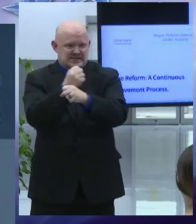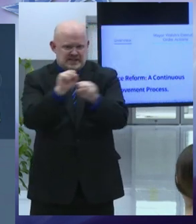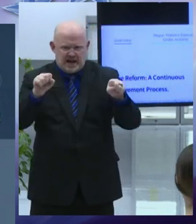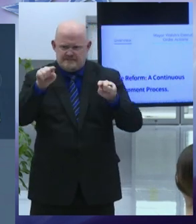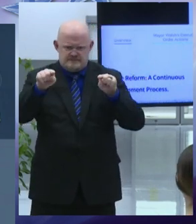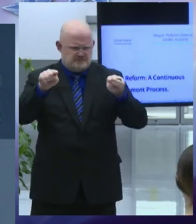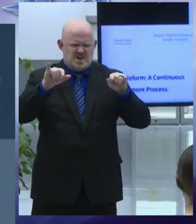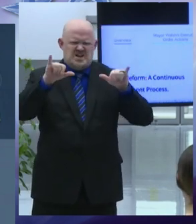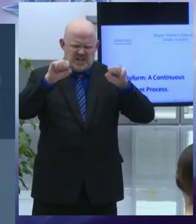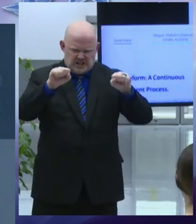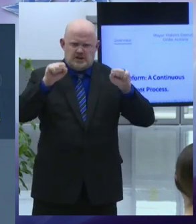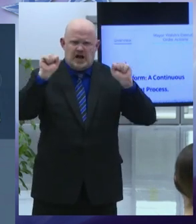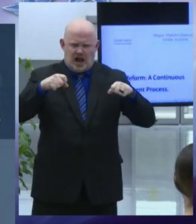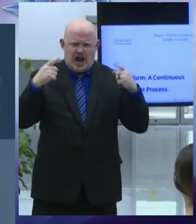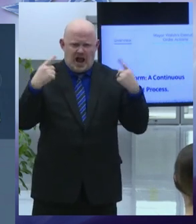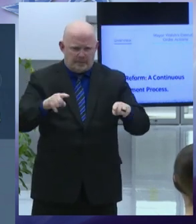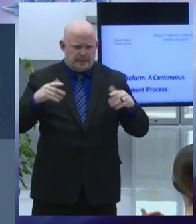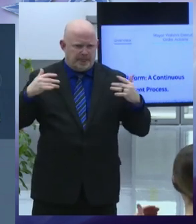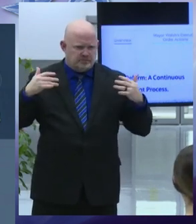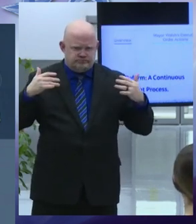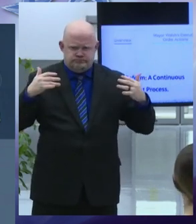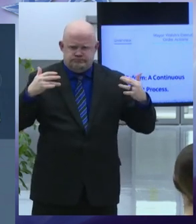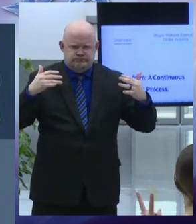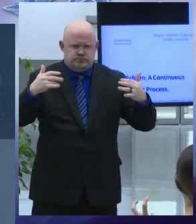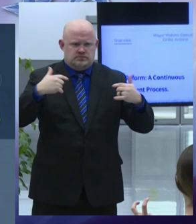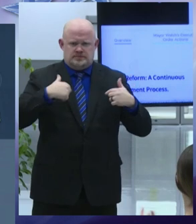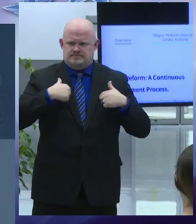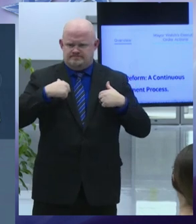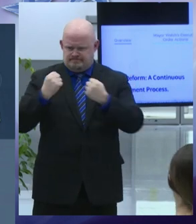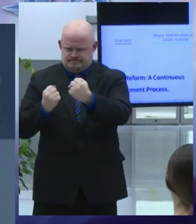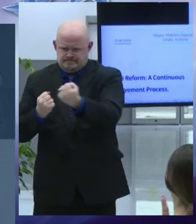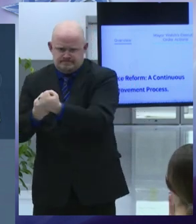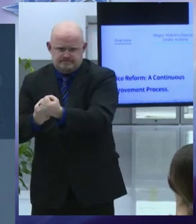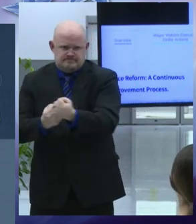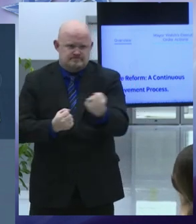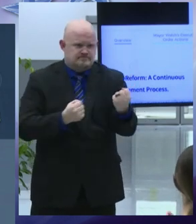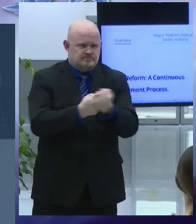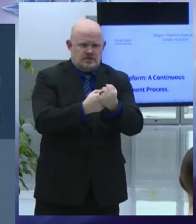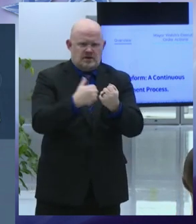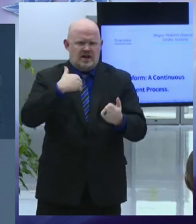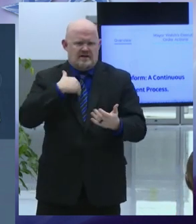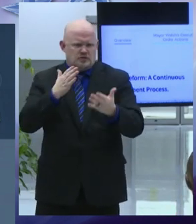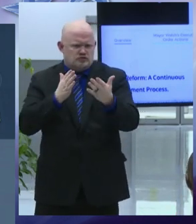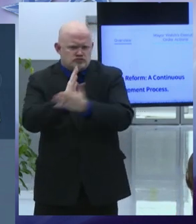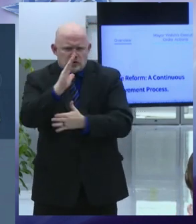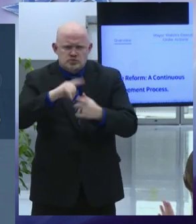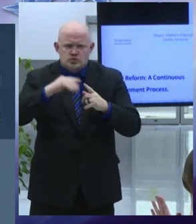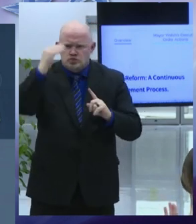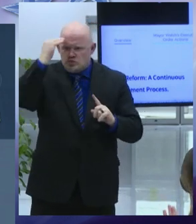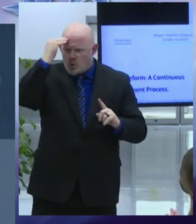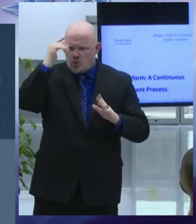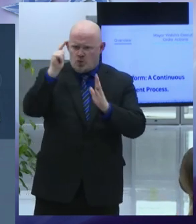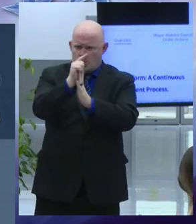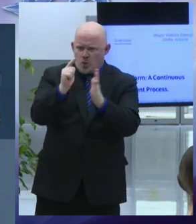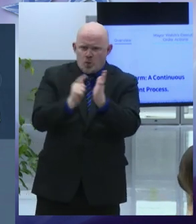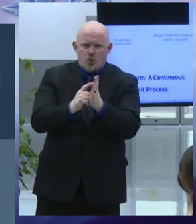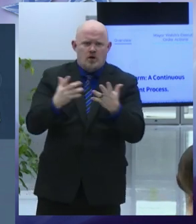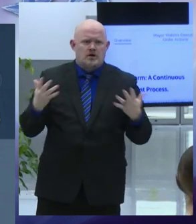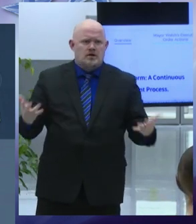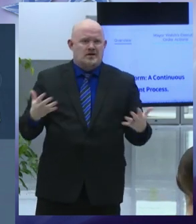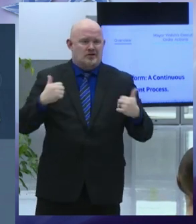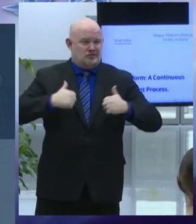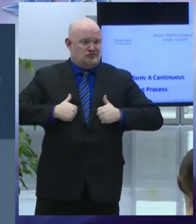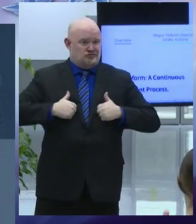implementation of the right to know law we made years of police discipline records more accessible and we secured a residency requirement for new